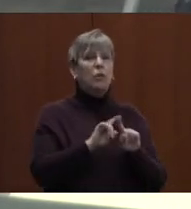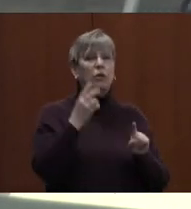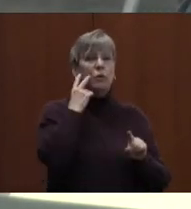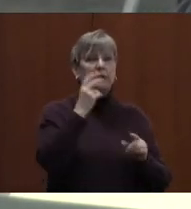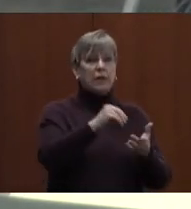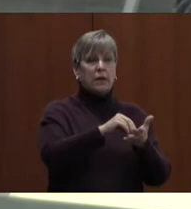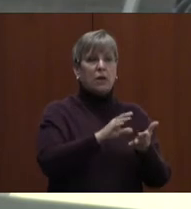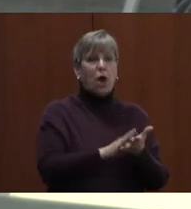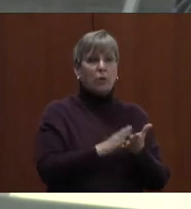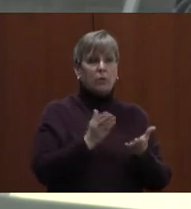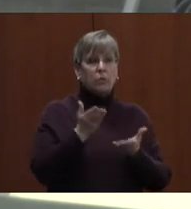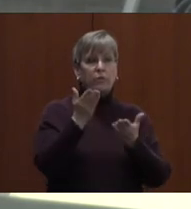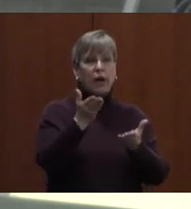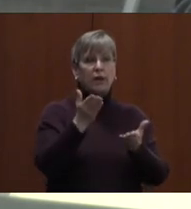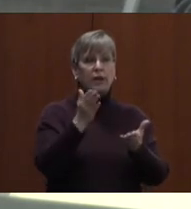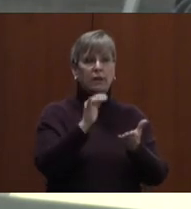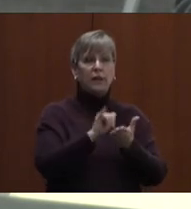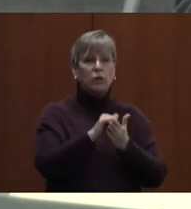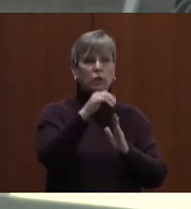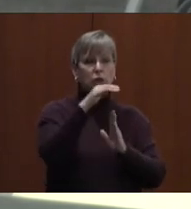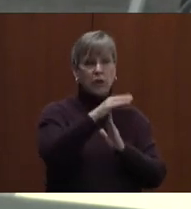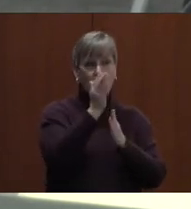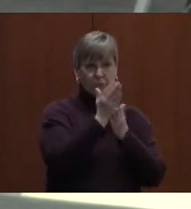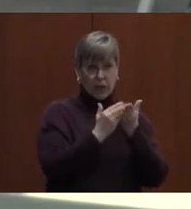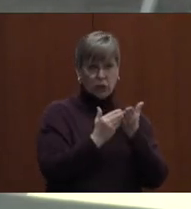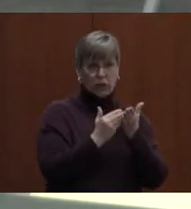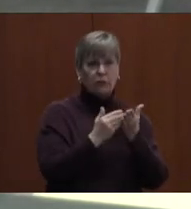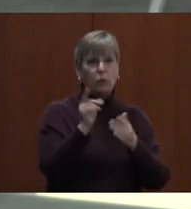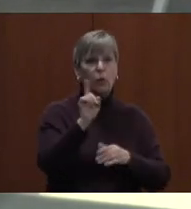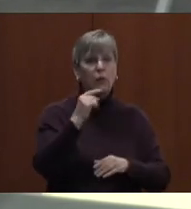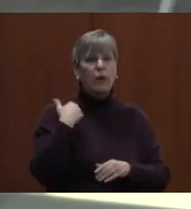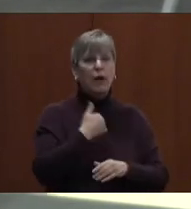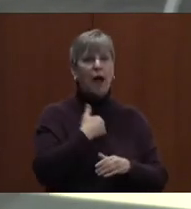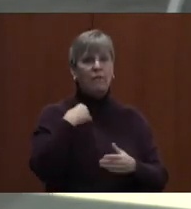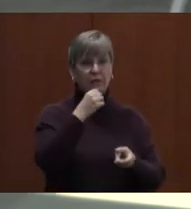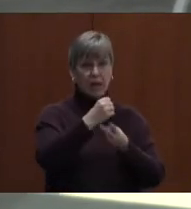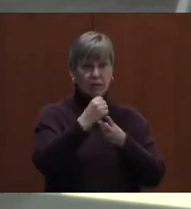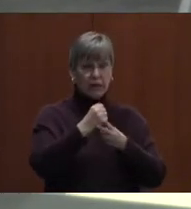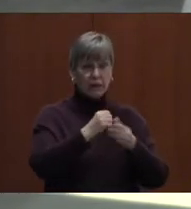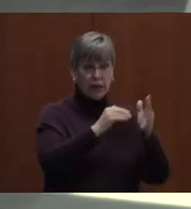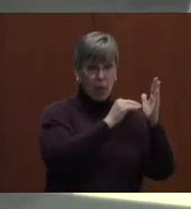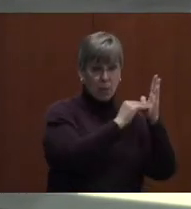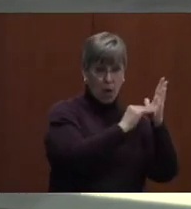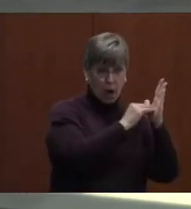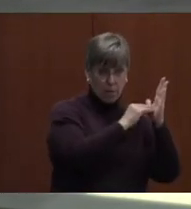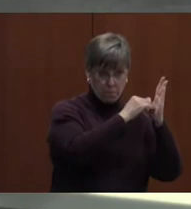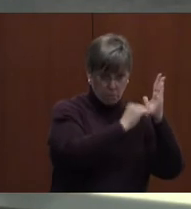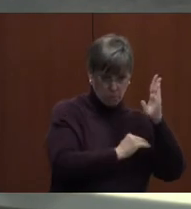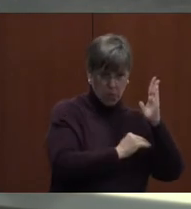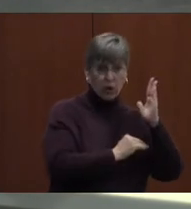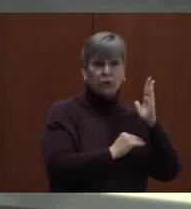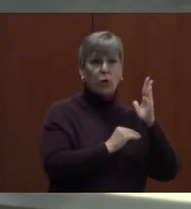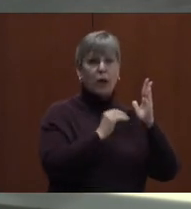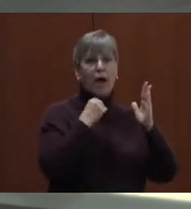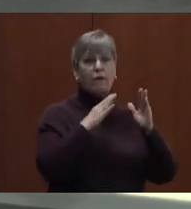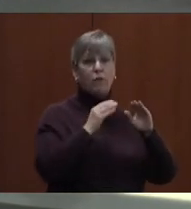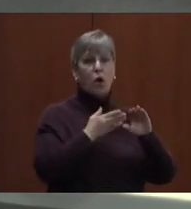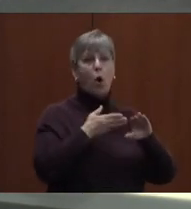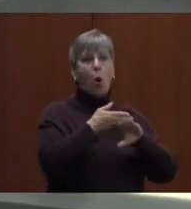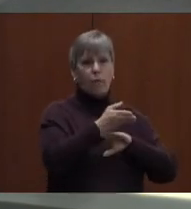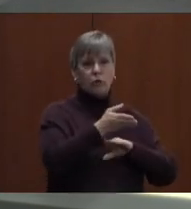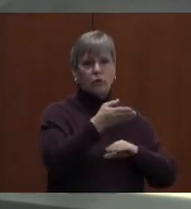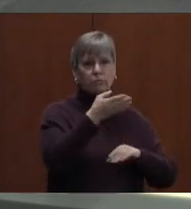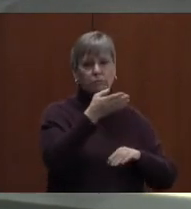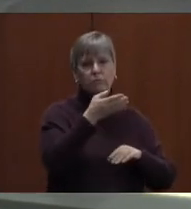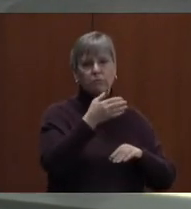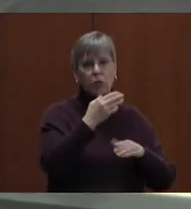document that is provided, there's a top section where we have some savings and the bottom section where we have some overruns. The savings